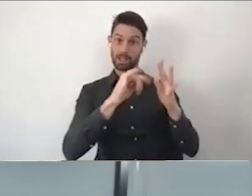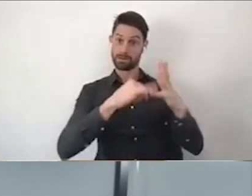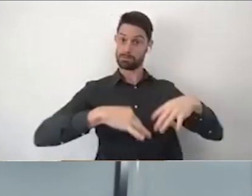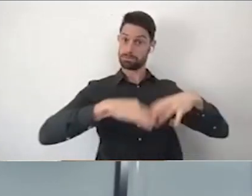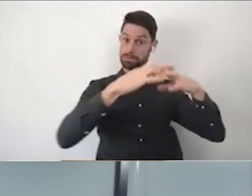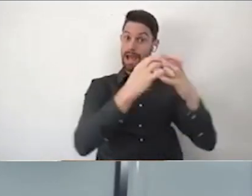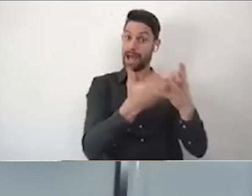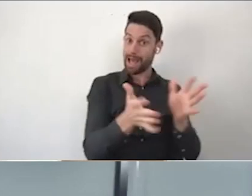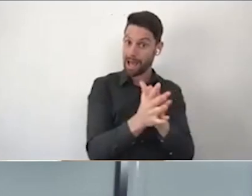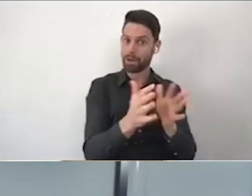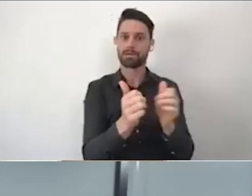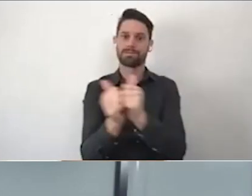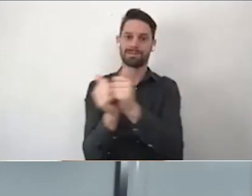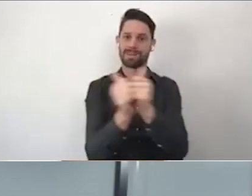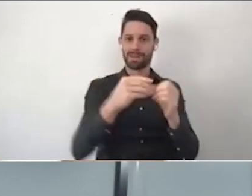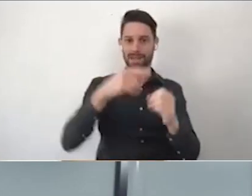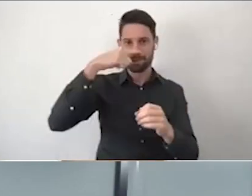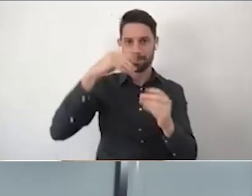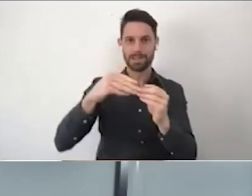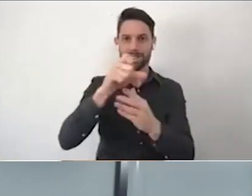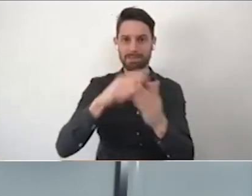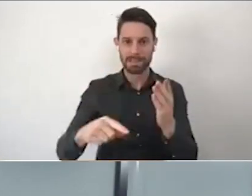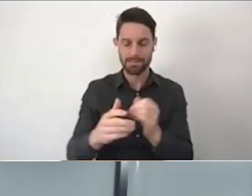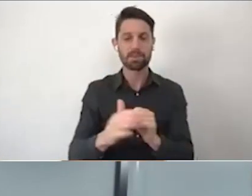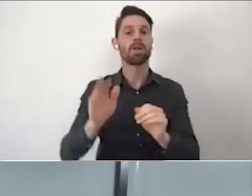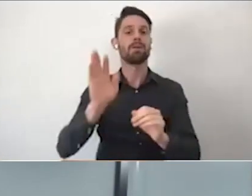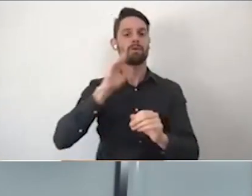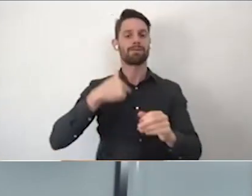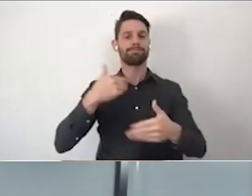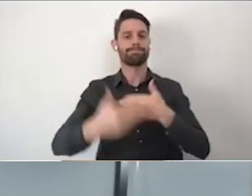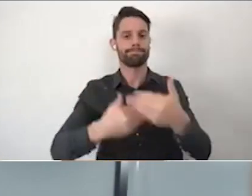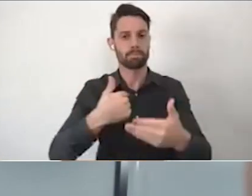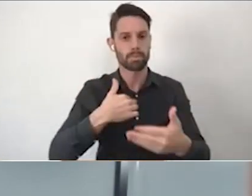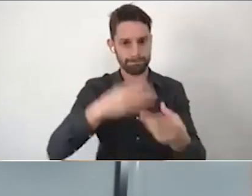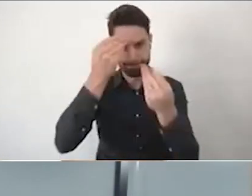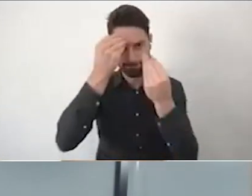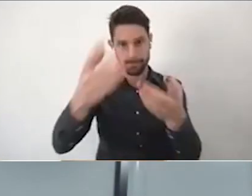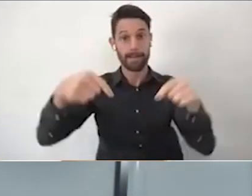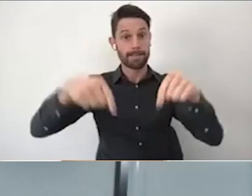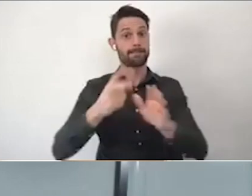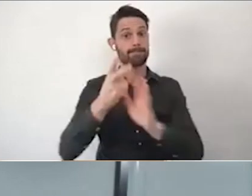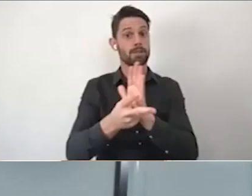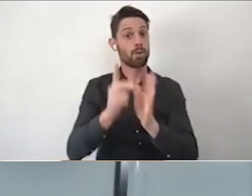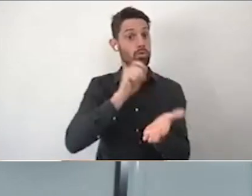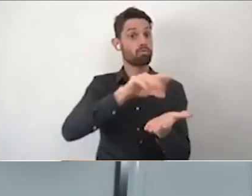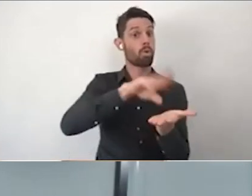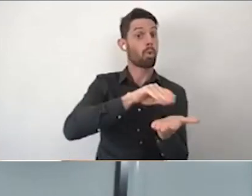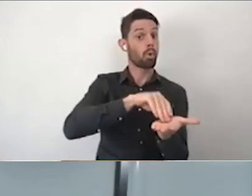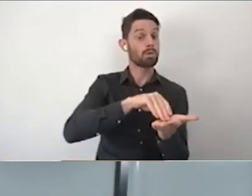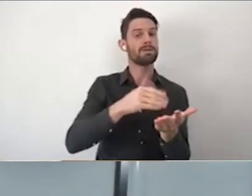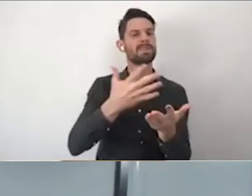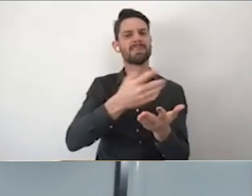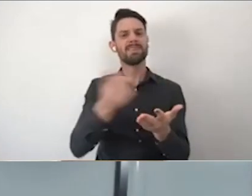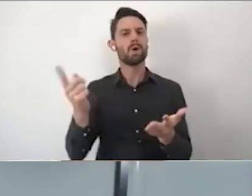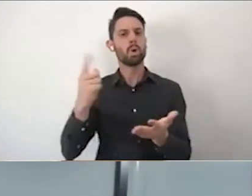we're recording this session which we uploaded online later and we're going to make this video available for people who couldn't make it today.